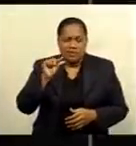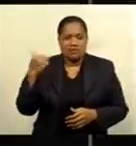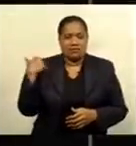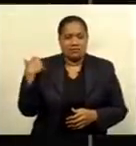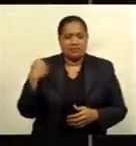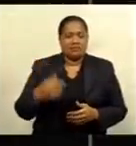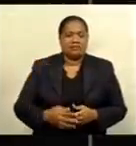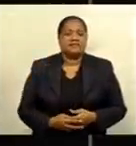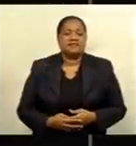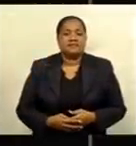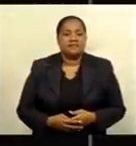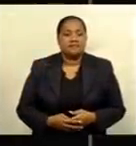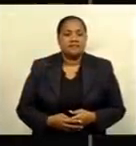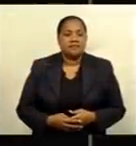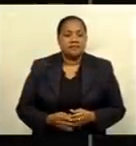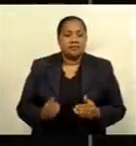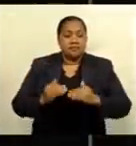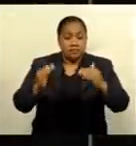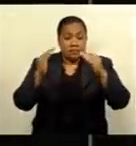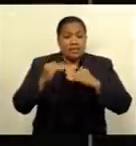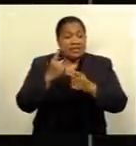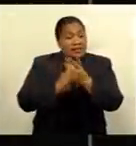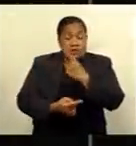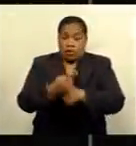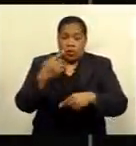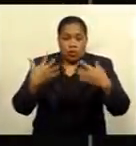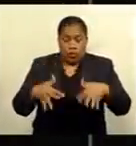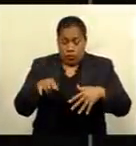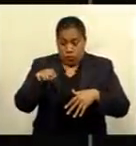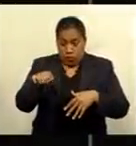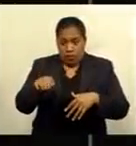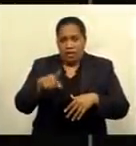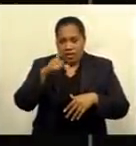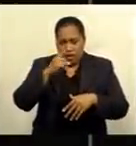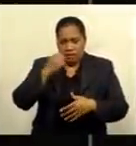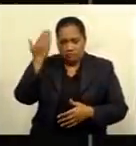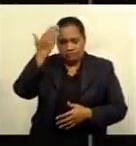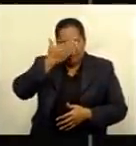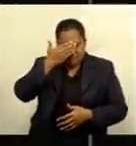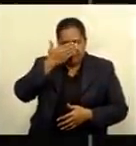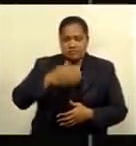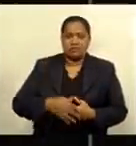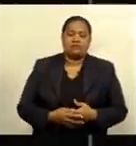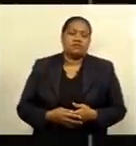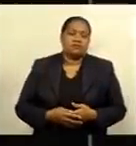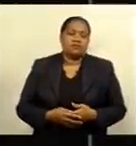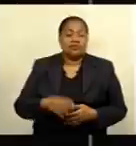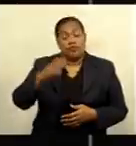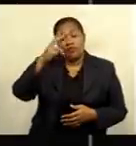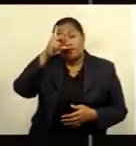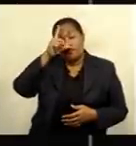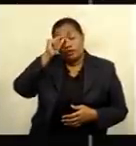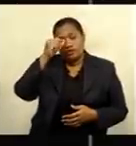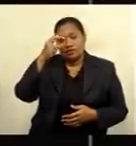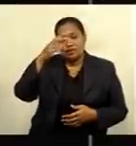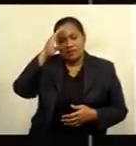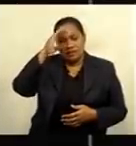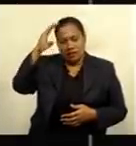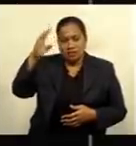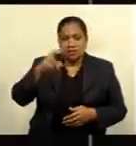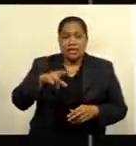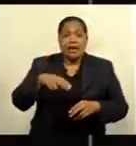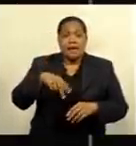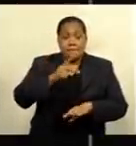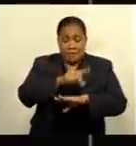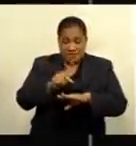Diabetes is among the top three contributors to blindness or visual impairment in Fijian adults. Pacific Eye Institute consultant